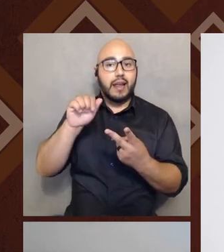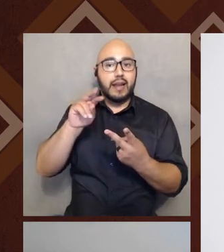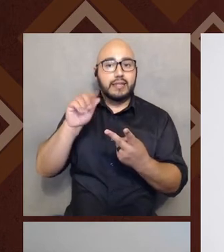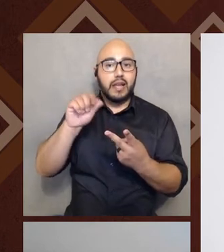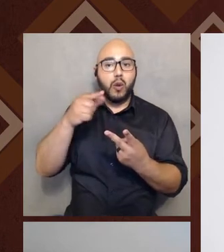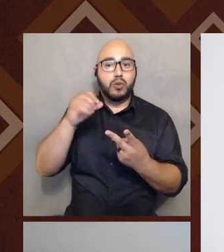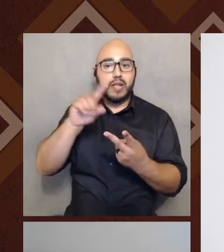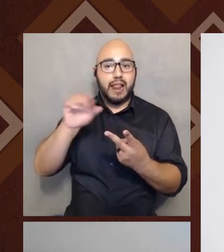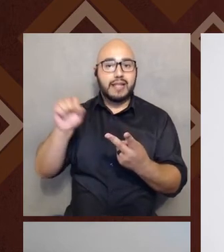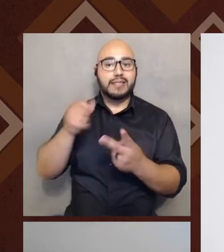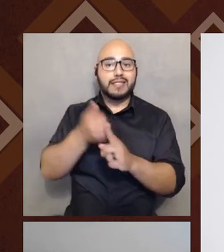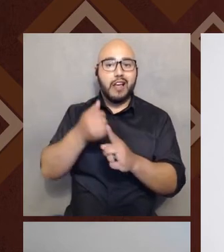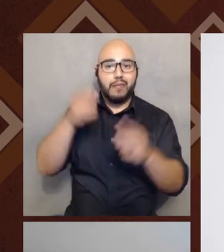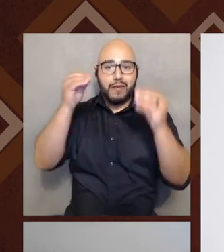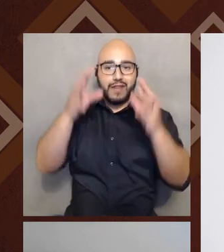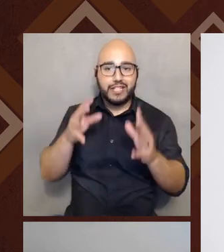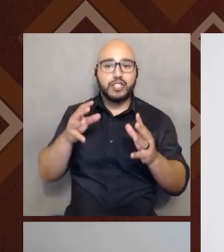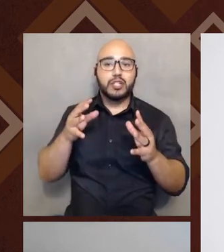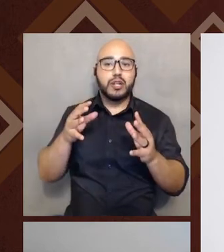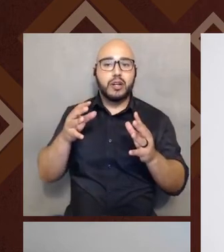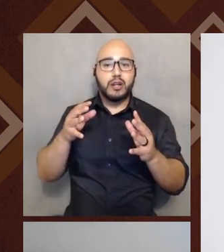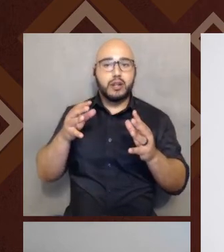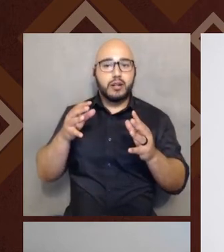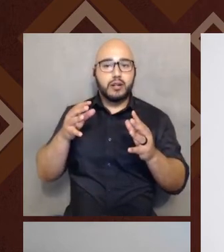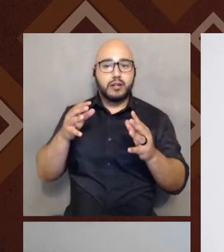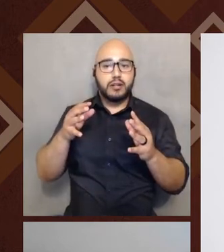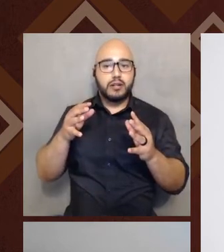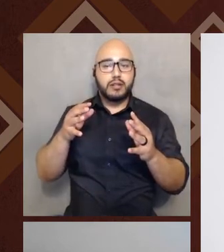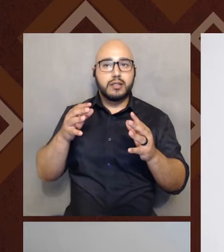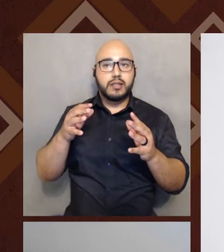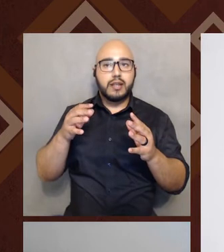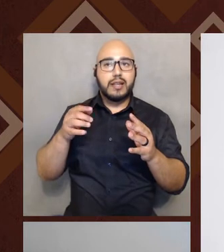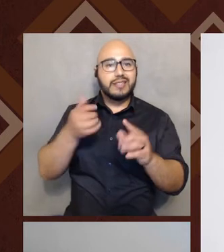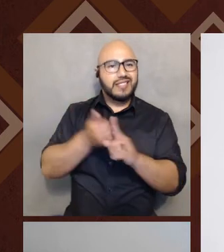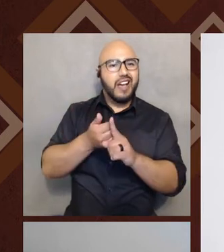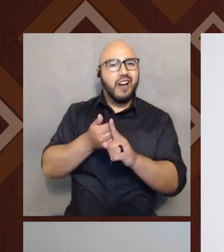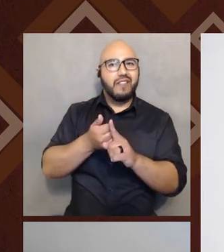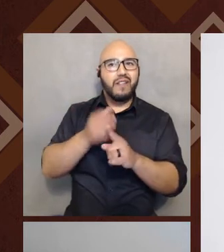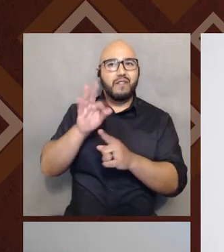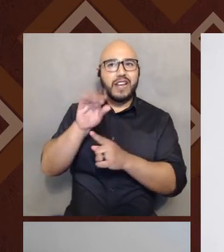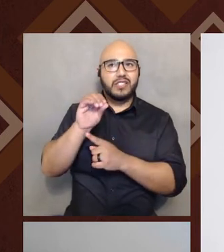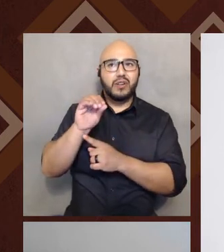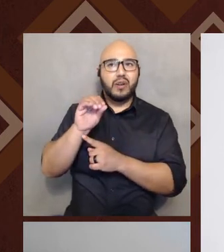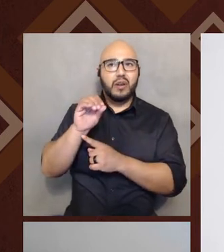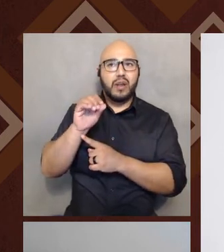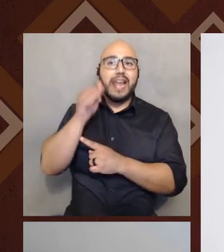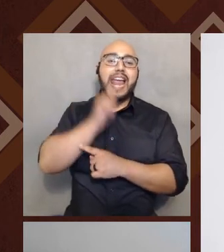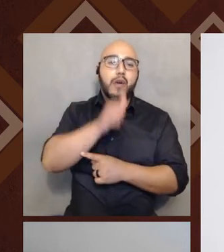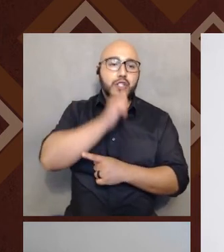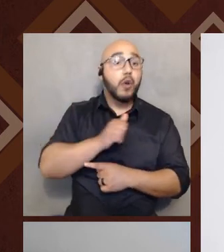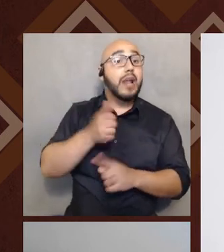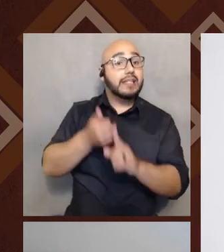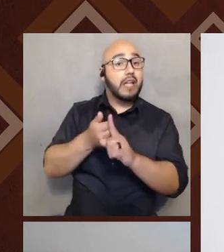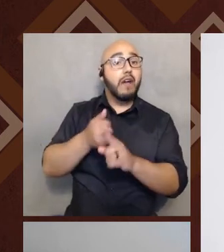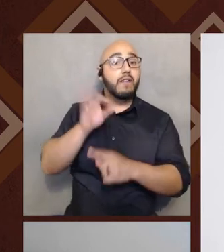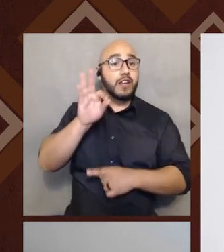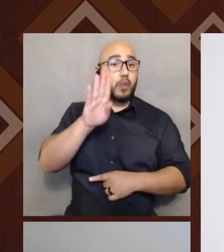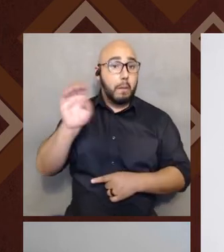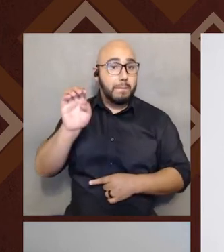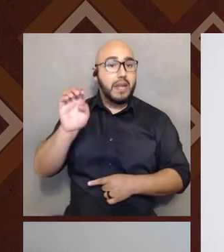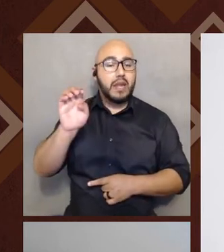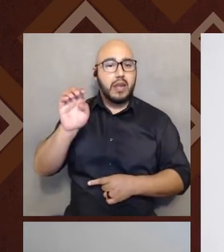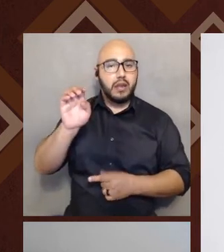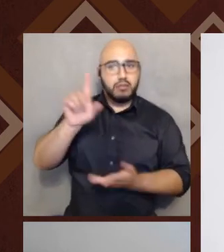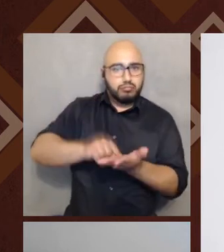were writing about it actually in a thing called the Column of the Americas, which used to come out in the Fresno Bee, um, until it got like, they